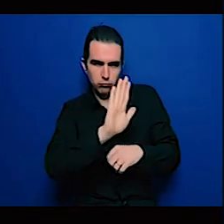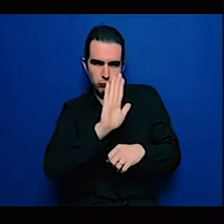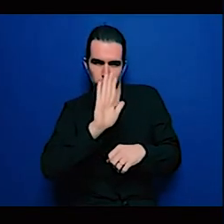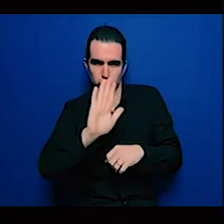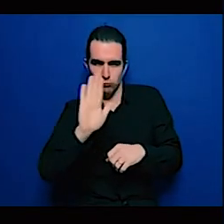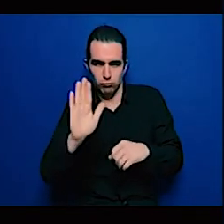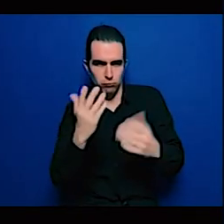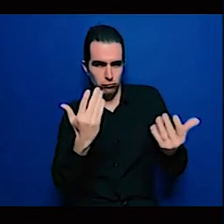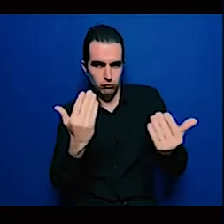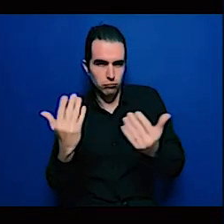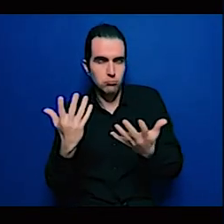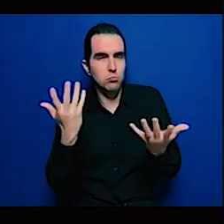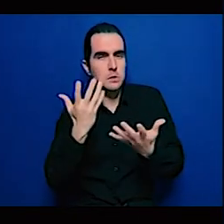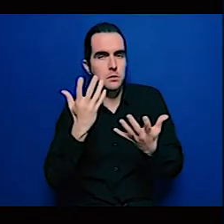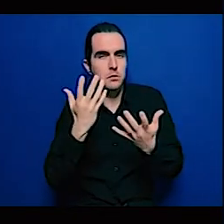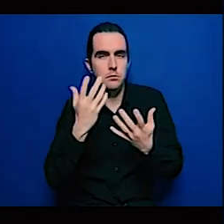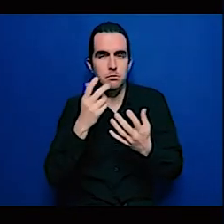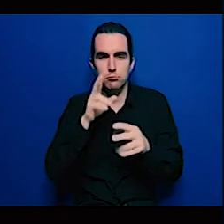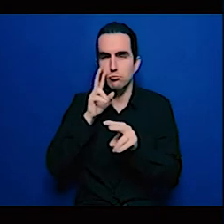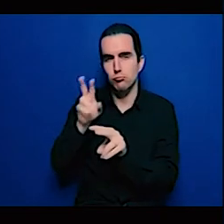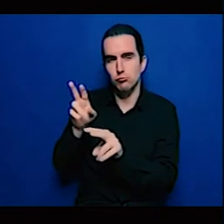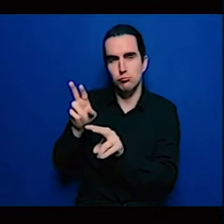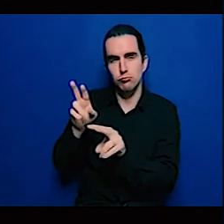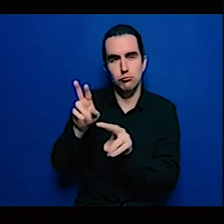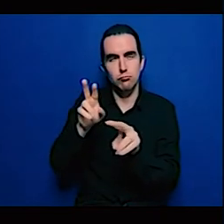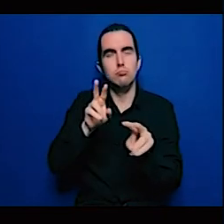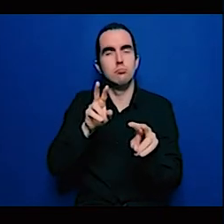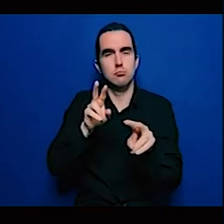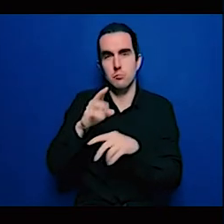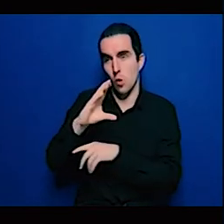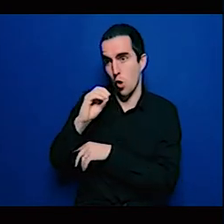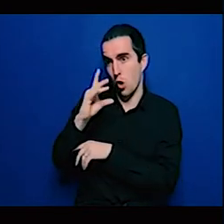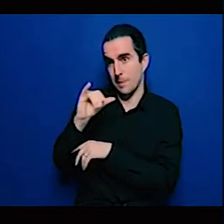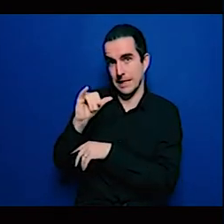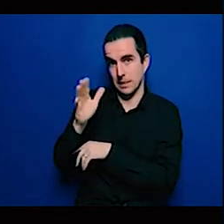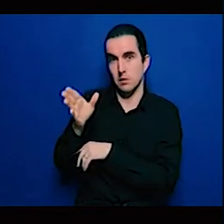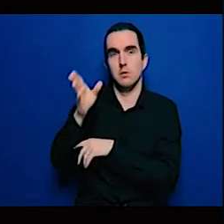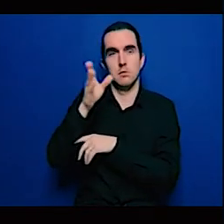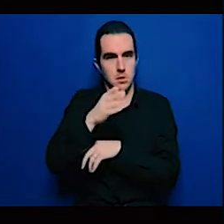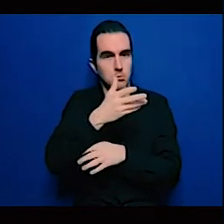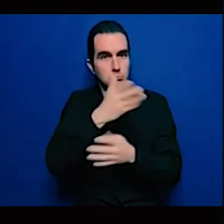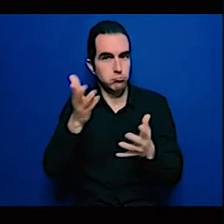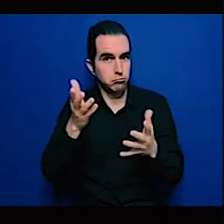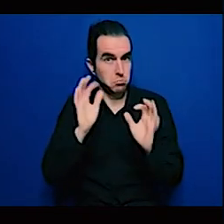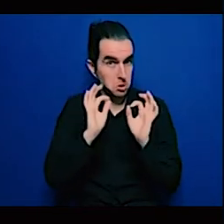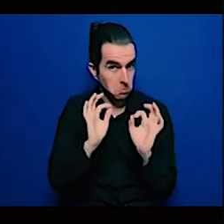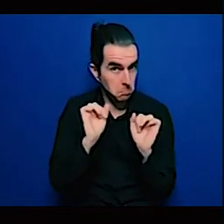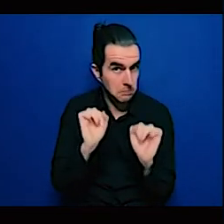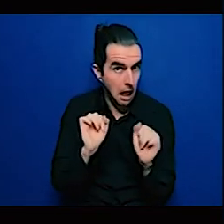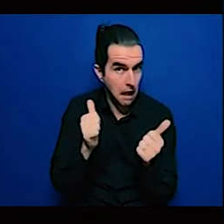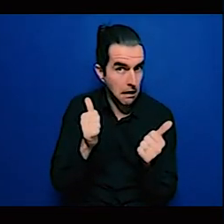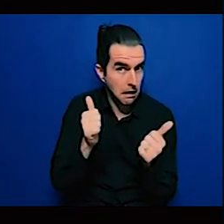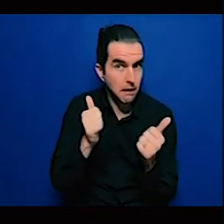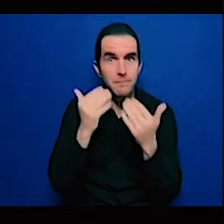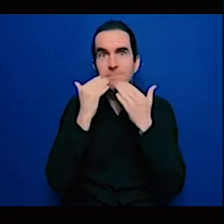and thanks thanks so in terms of and I guess